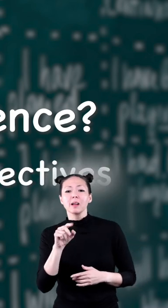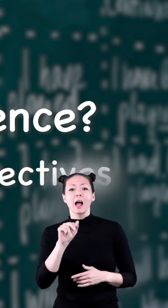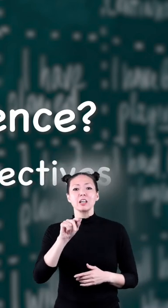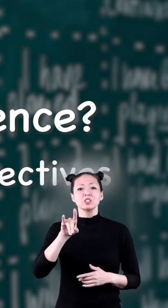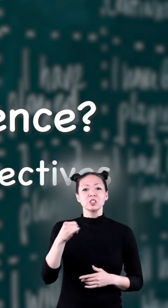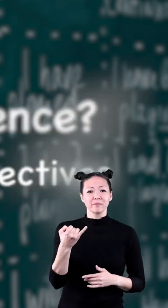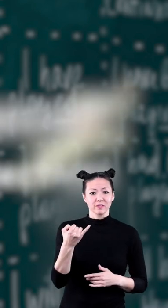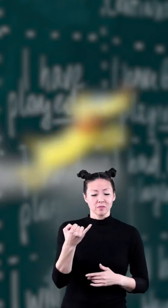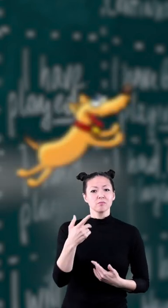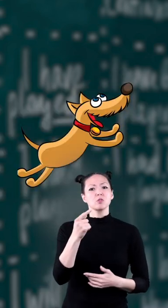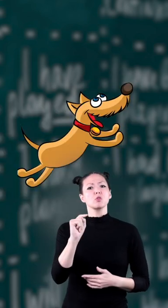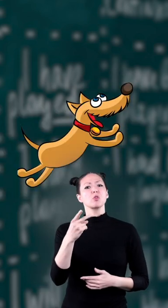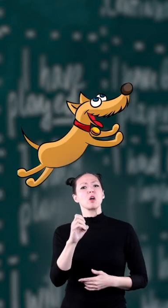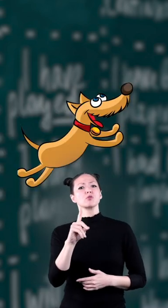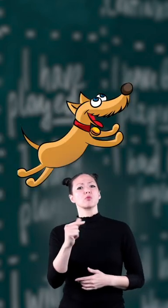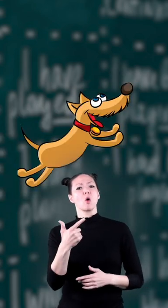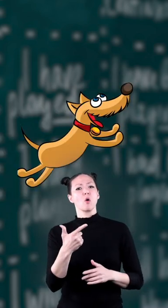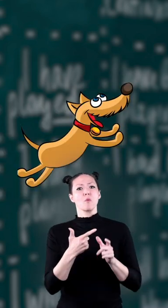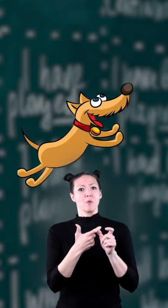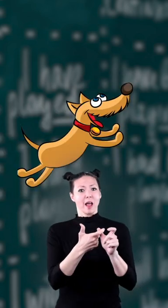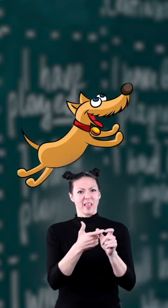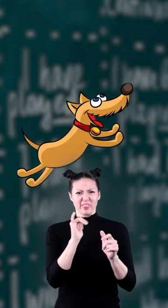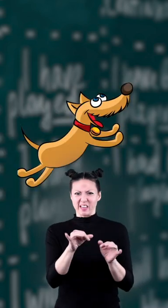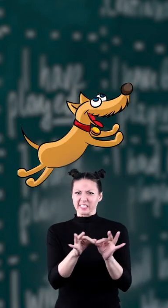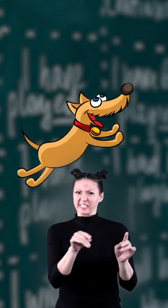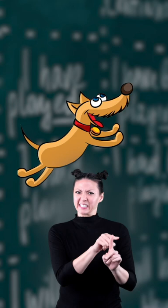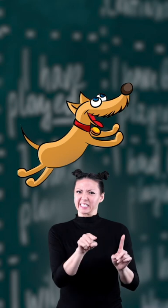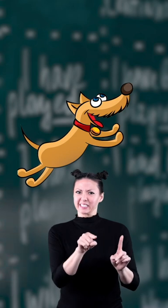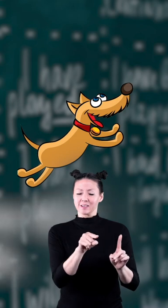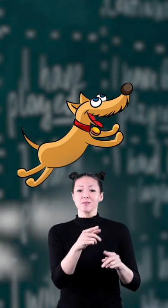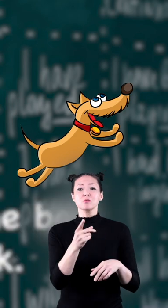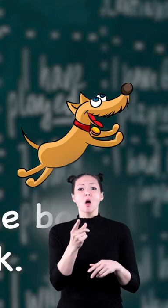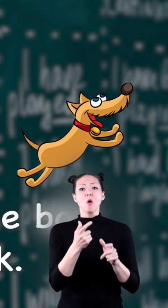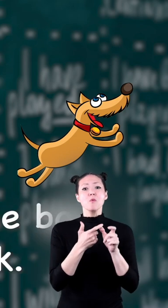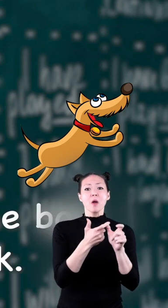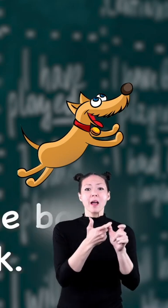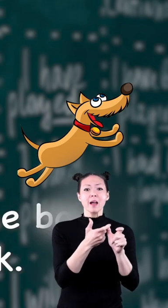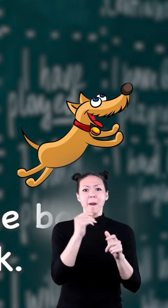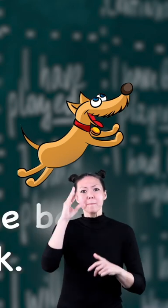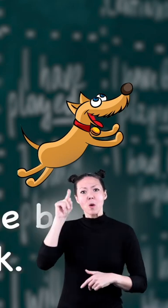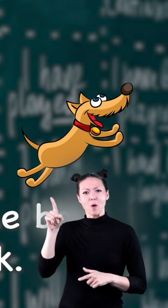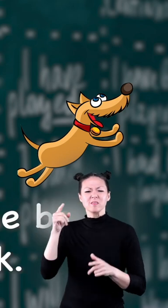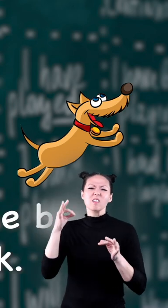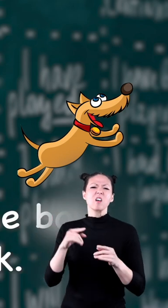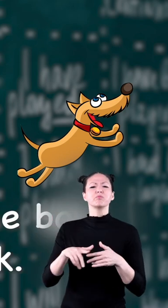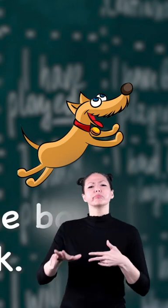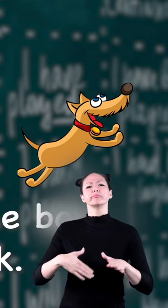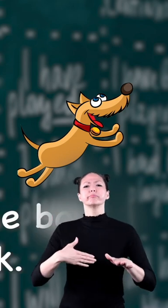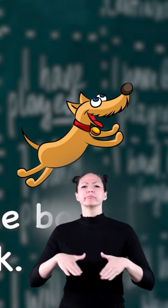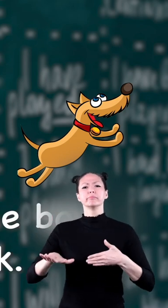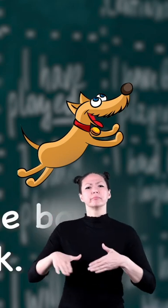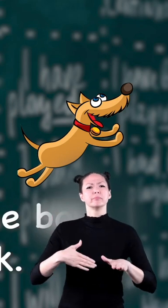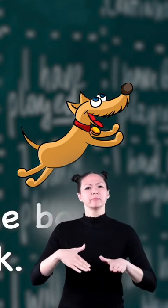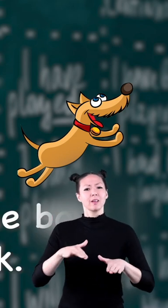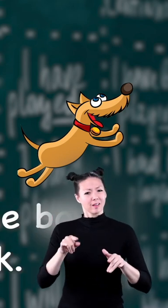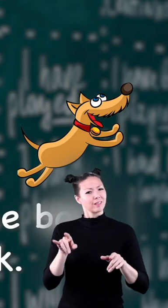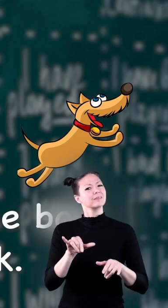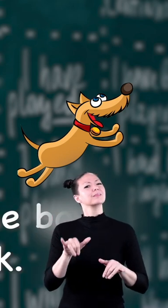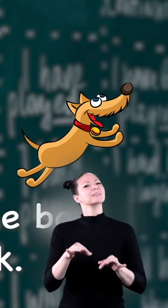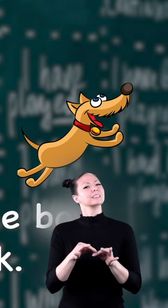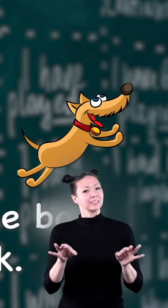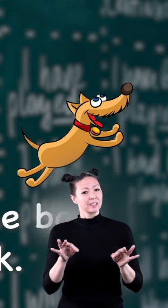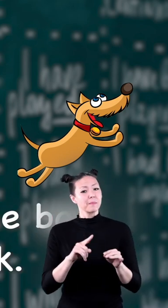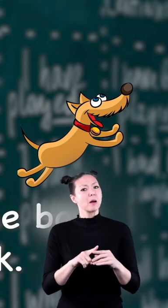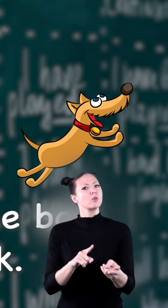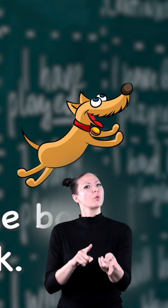adjectives together the dog ran that's a sentence the dog ran and the boy decided to walk that's also